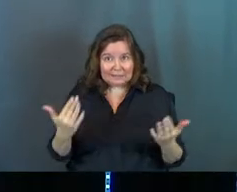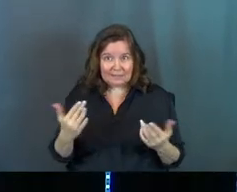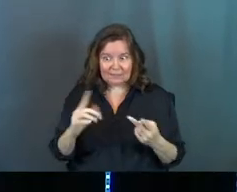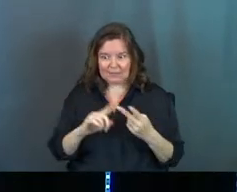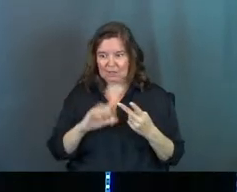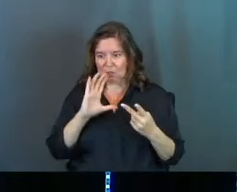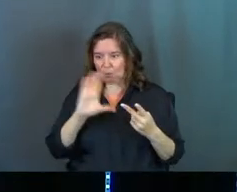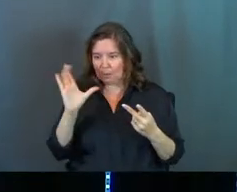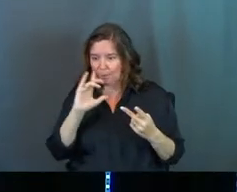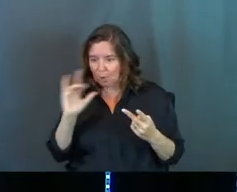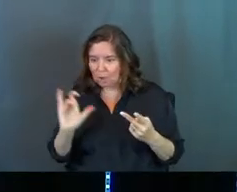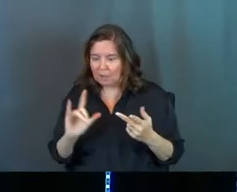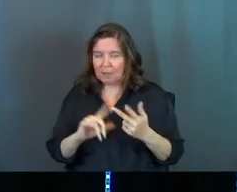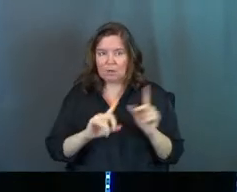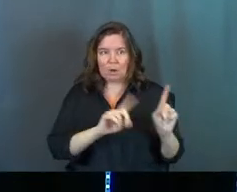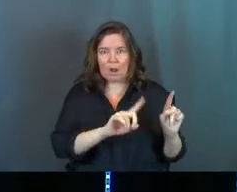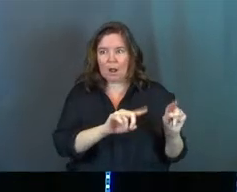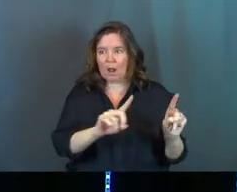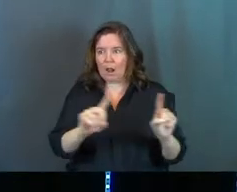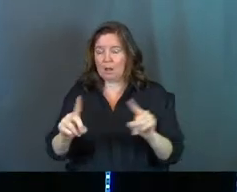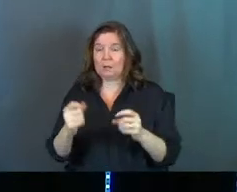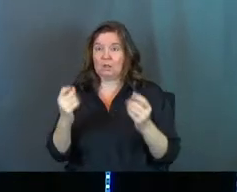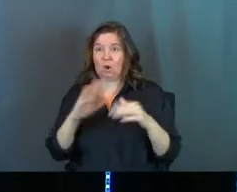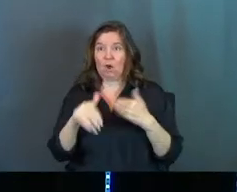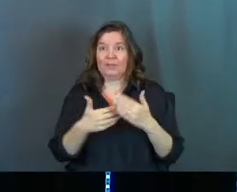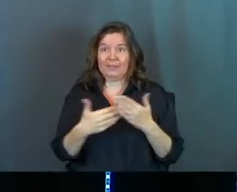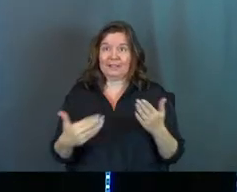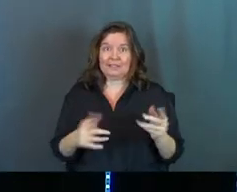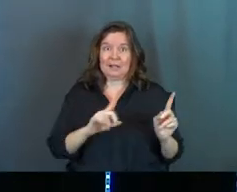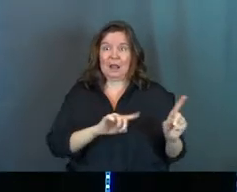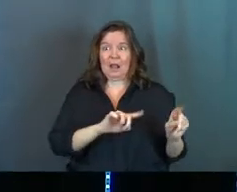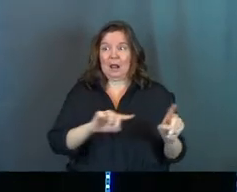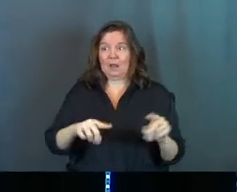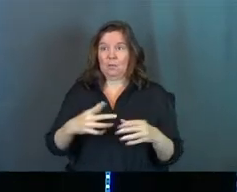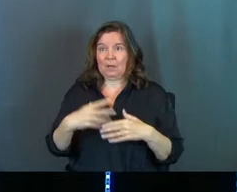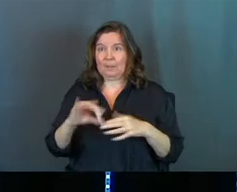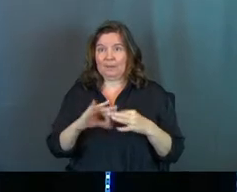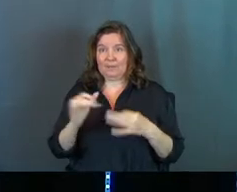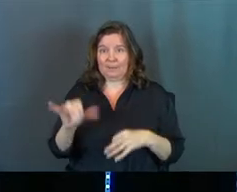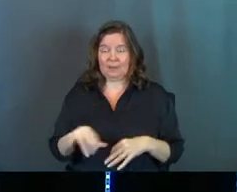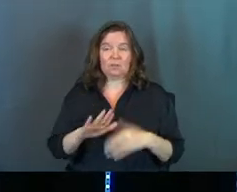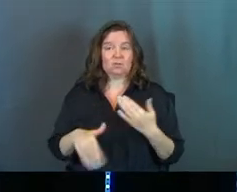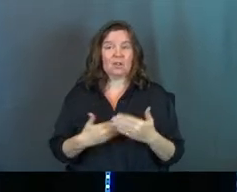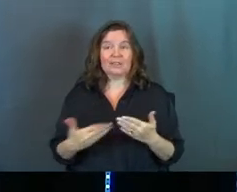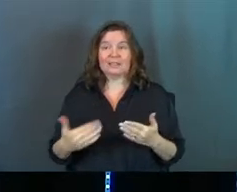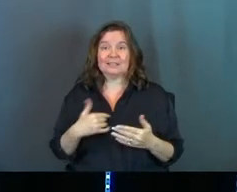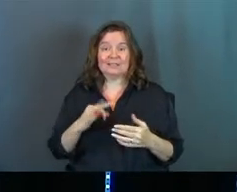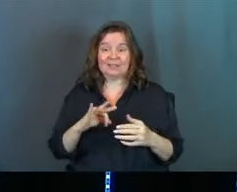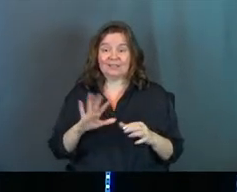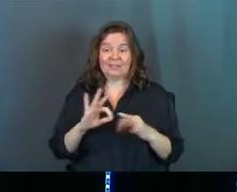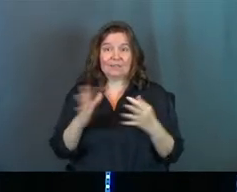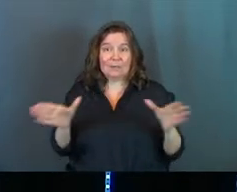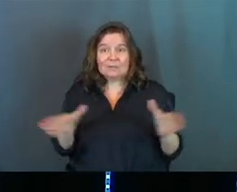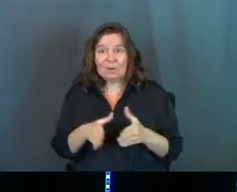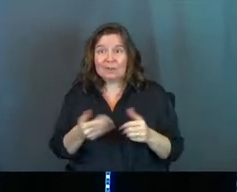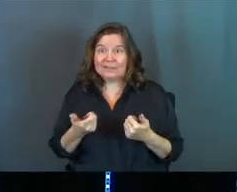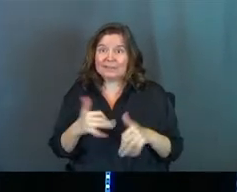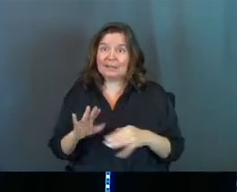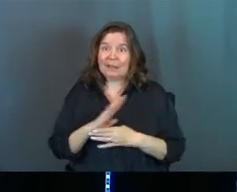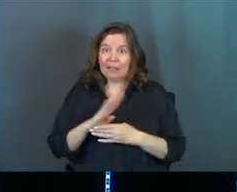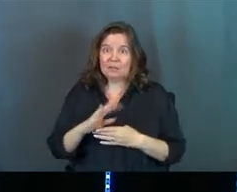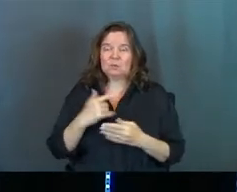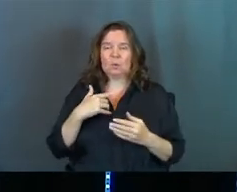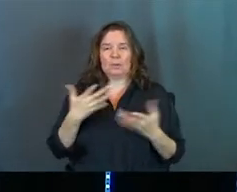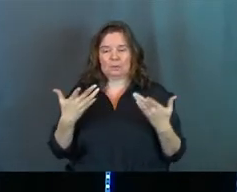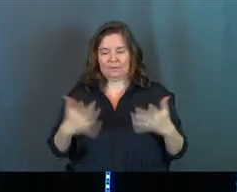does Christmas look like? How do you go to all the things? Because there is all the things when you come out of a family like that. There's all the things even if your family's smaller. So we are